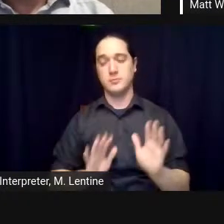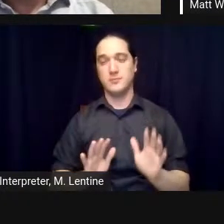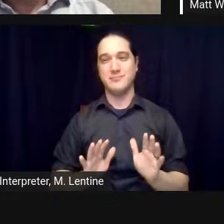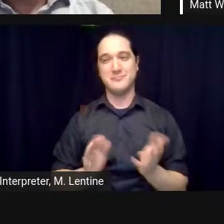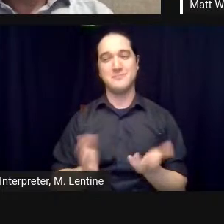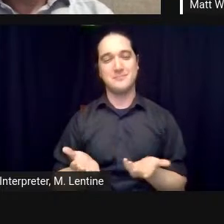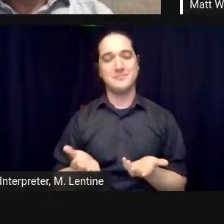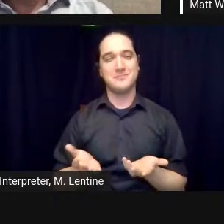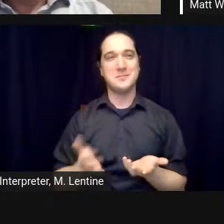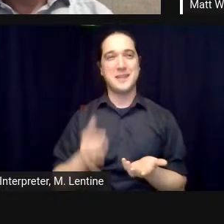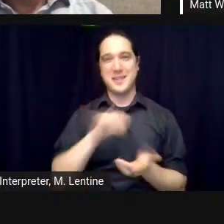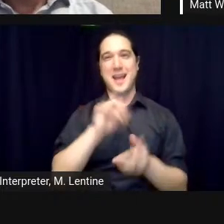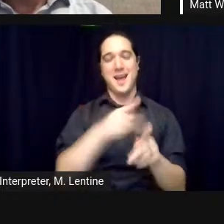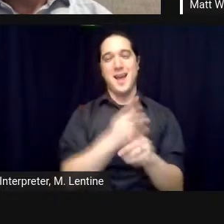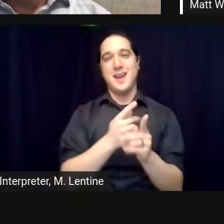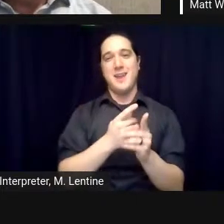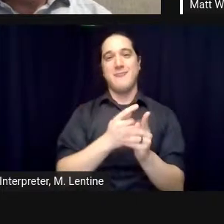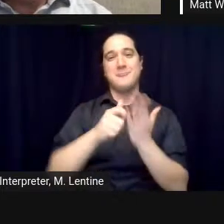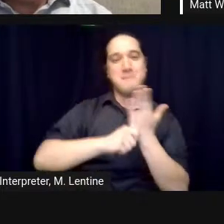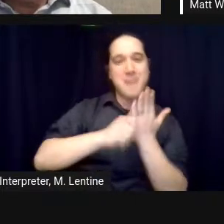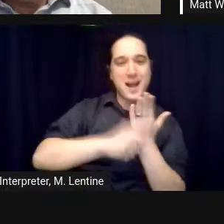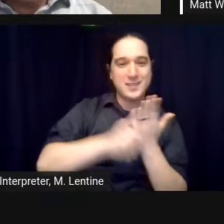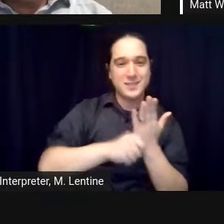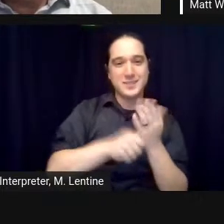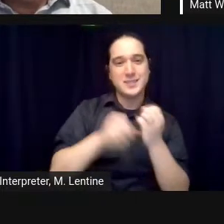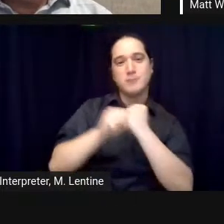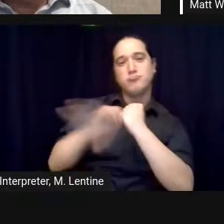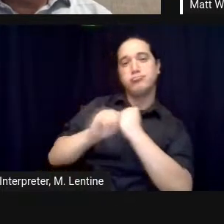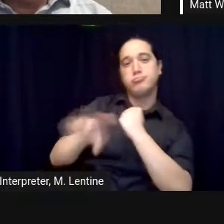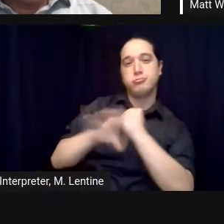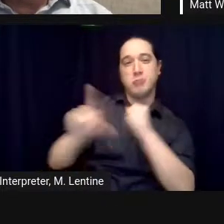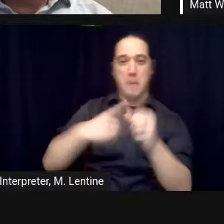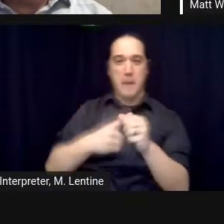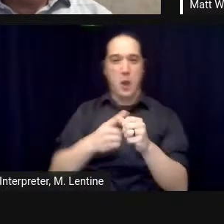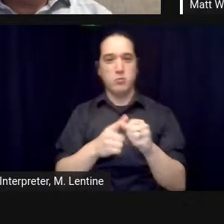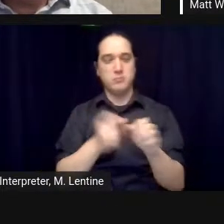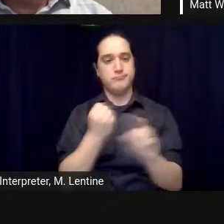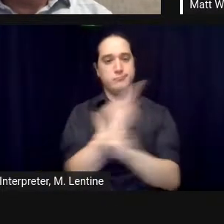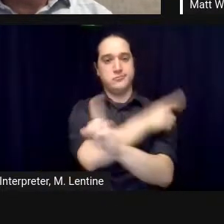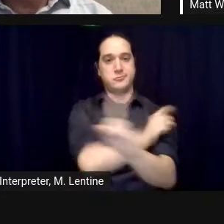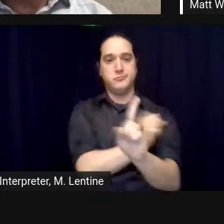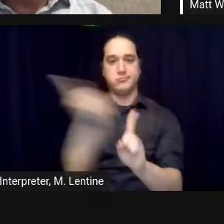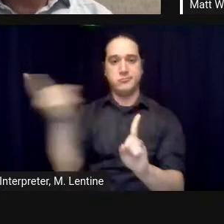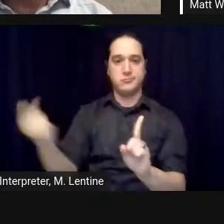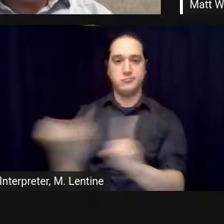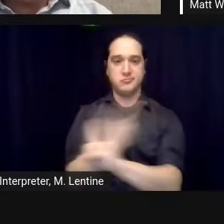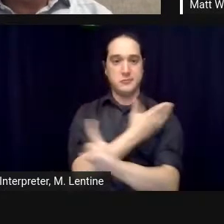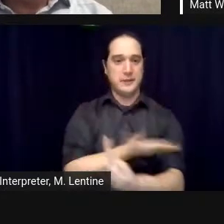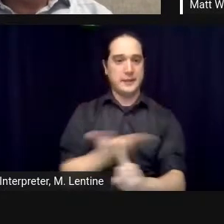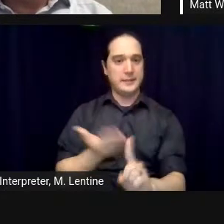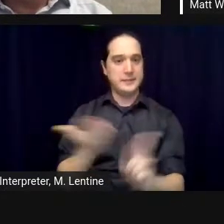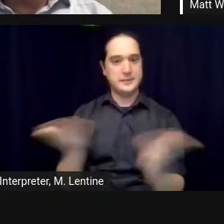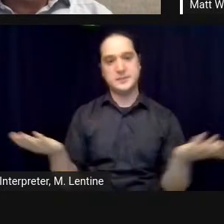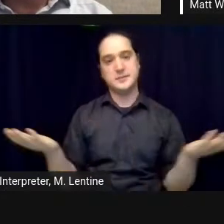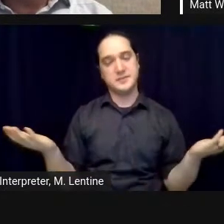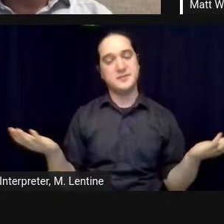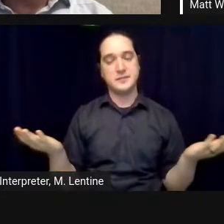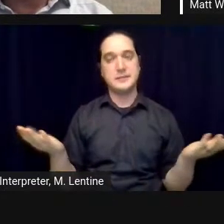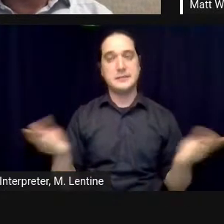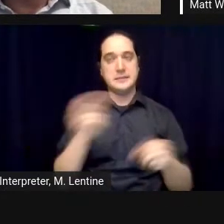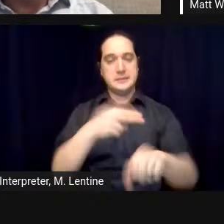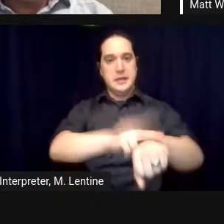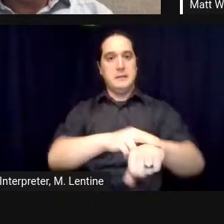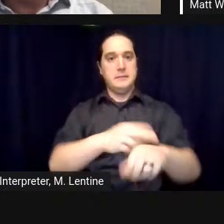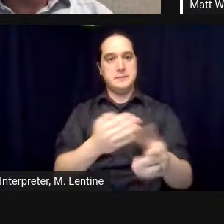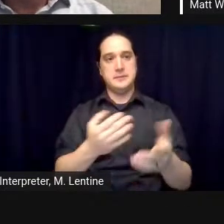to how that story was covered uh do you think that uh mark do you think it would have been different now uh in the advent